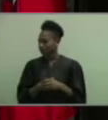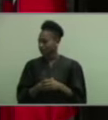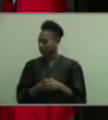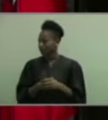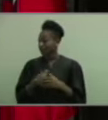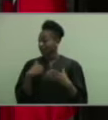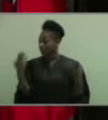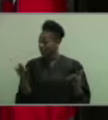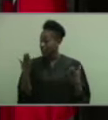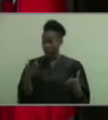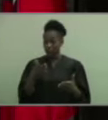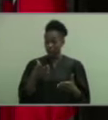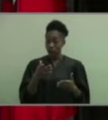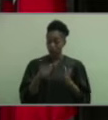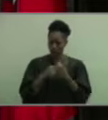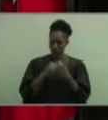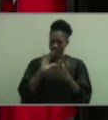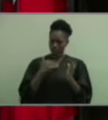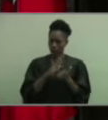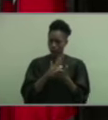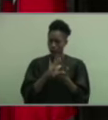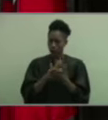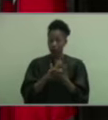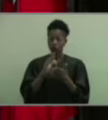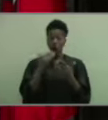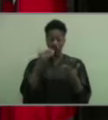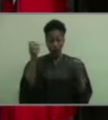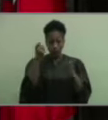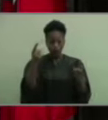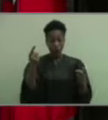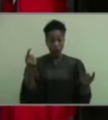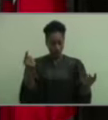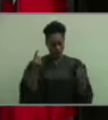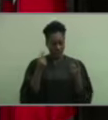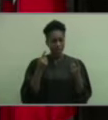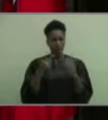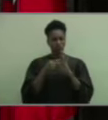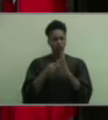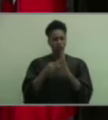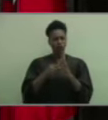my thoughts this morning. So thank you to everyone who tuned in to show their full support.